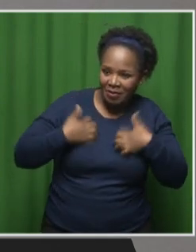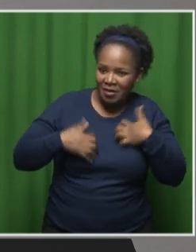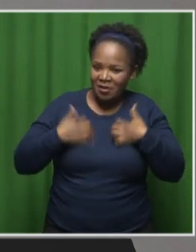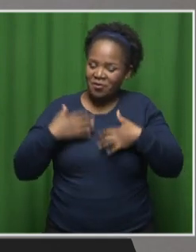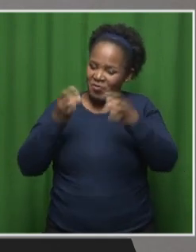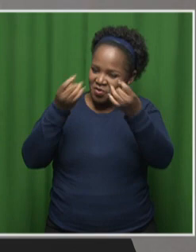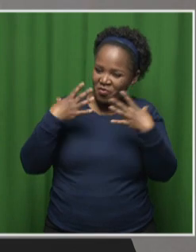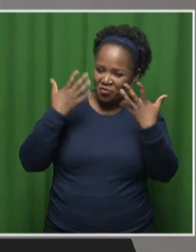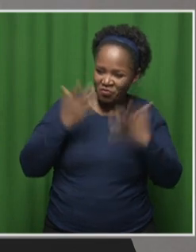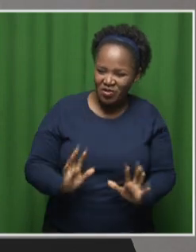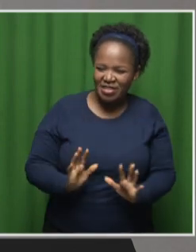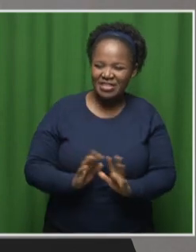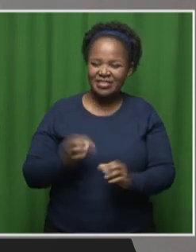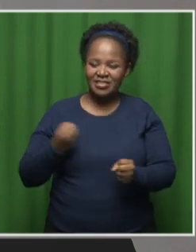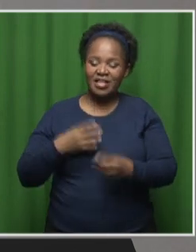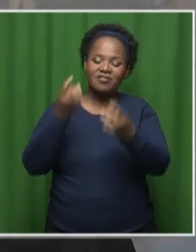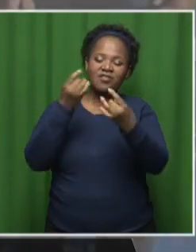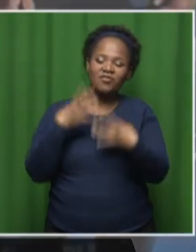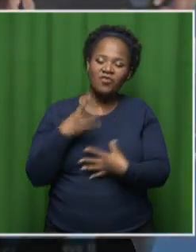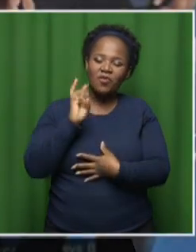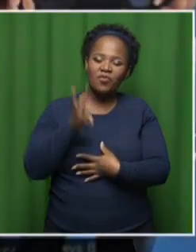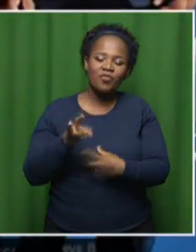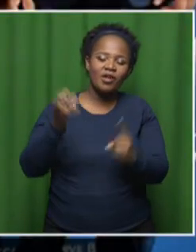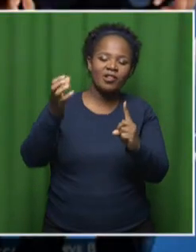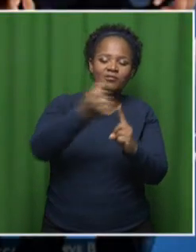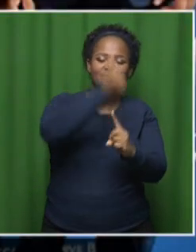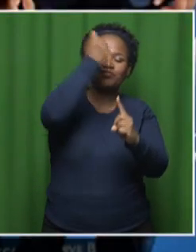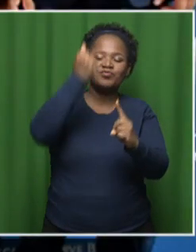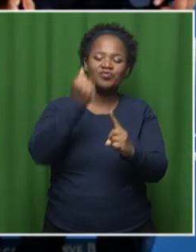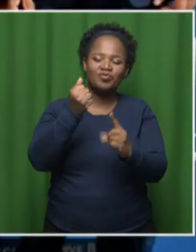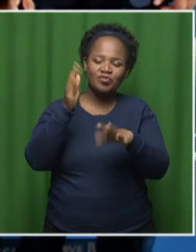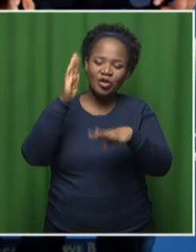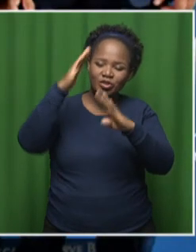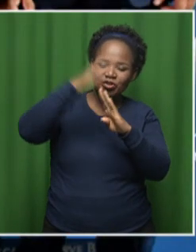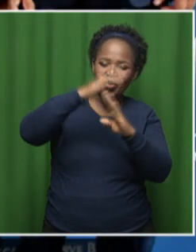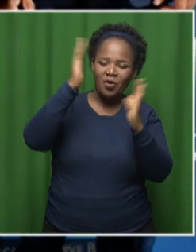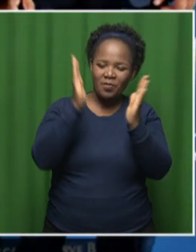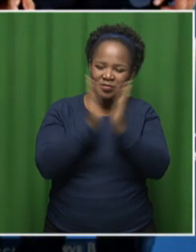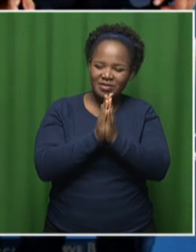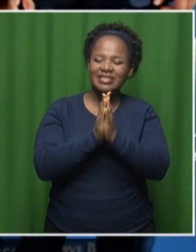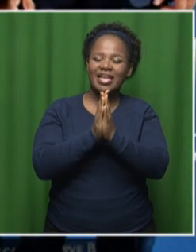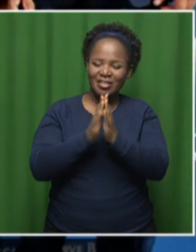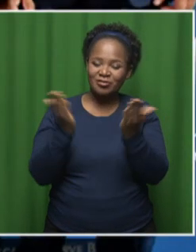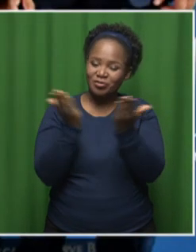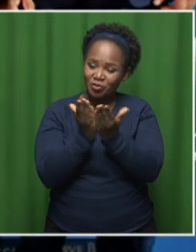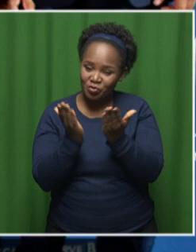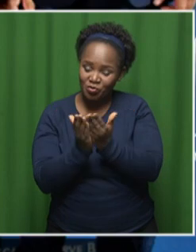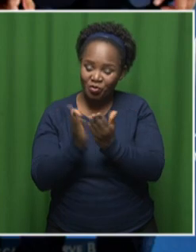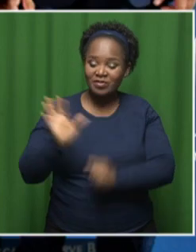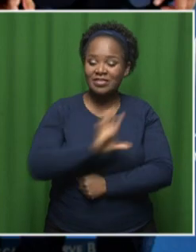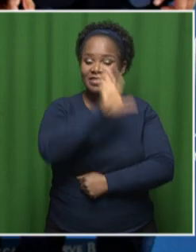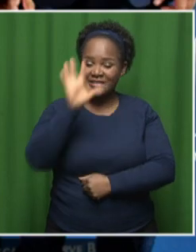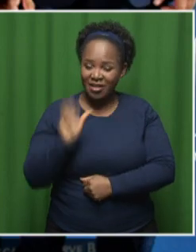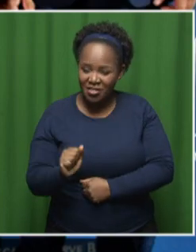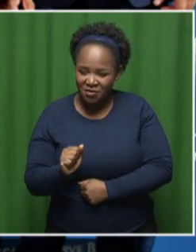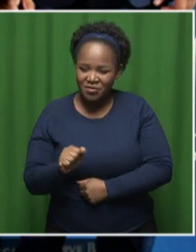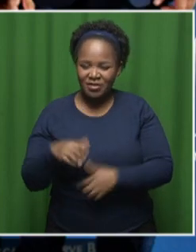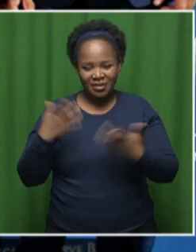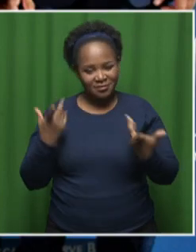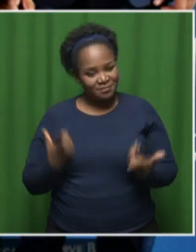after they tell you that you have made the top 10 schools in the country, then you go to